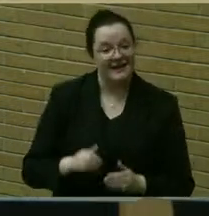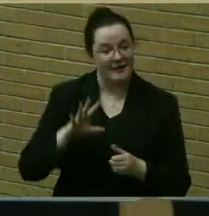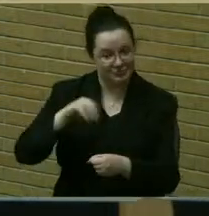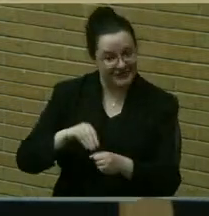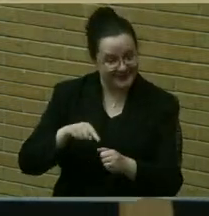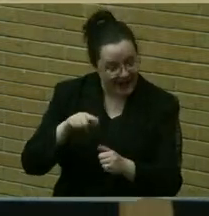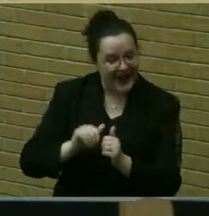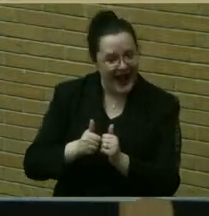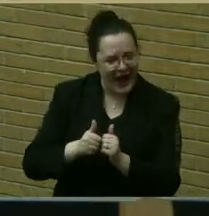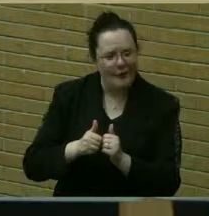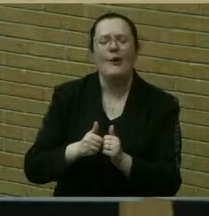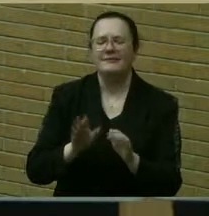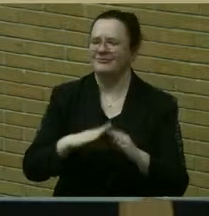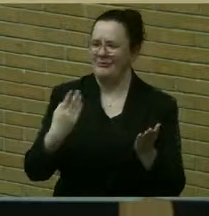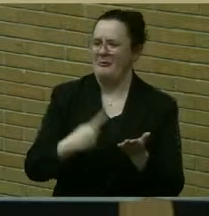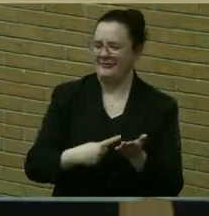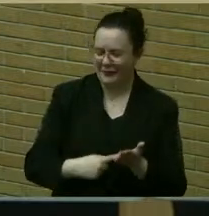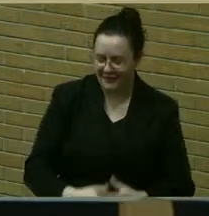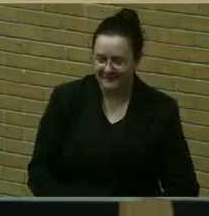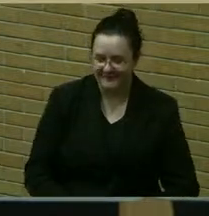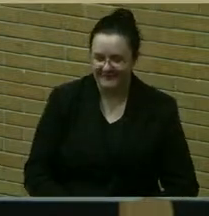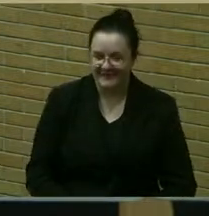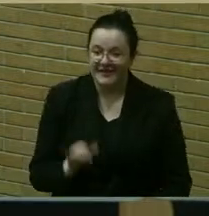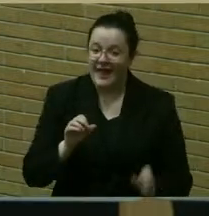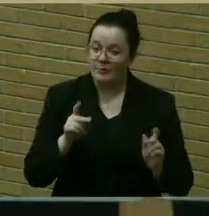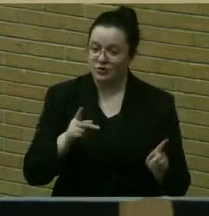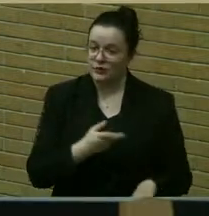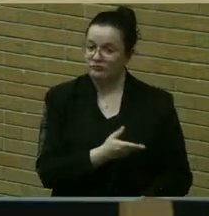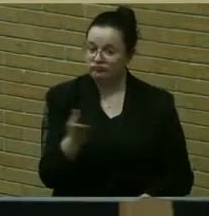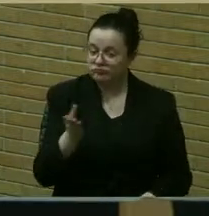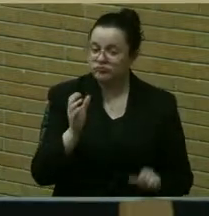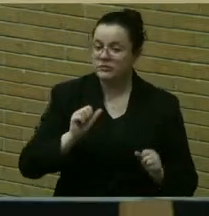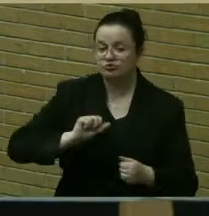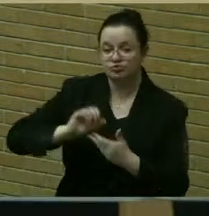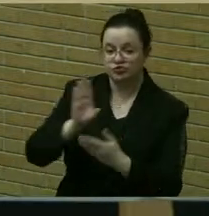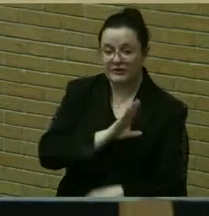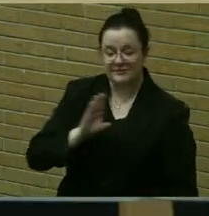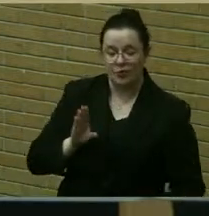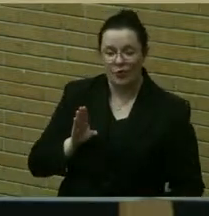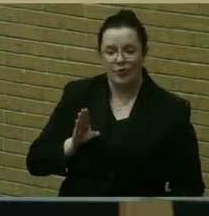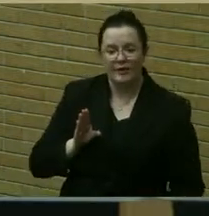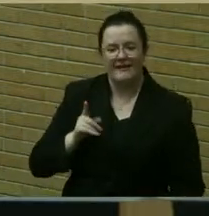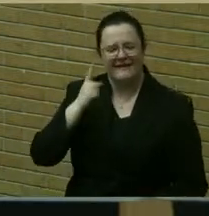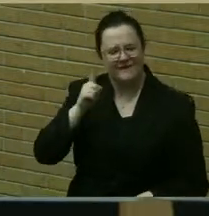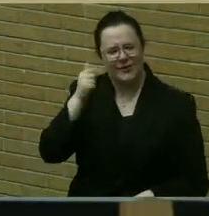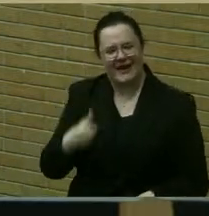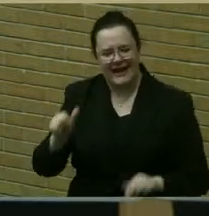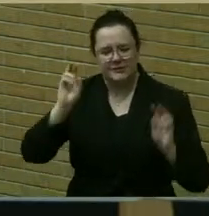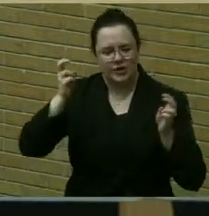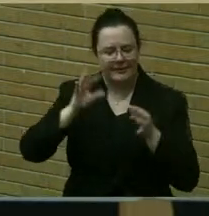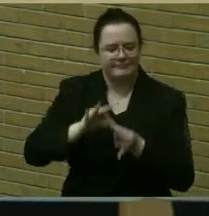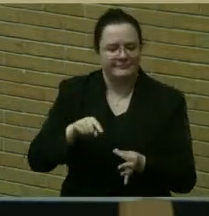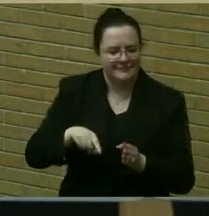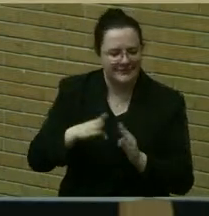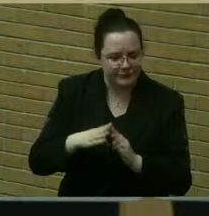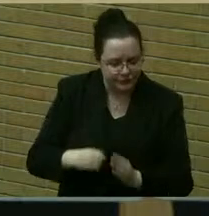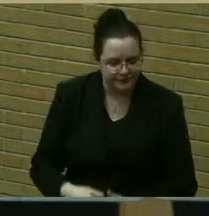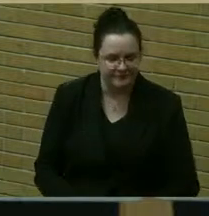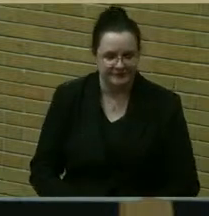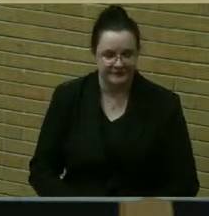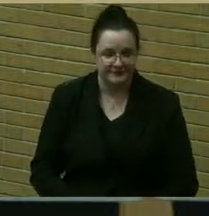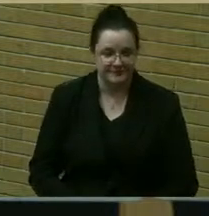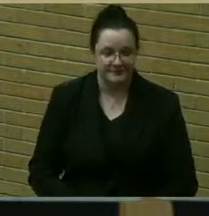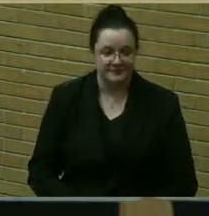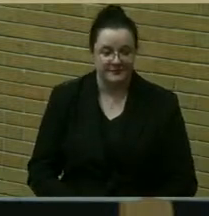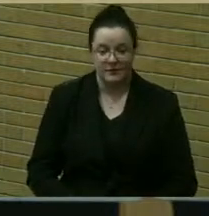It's an opportunity for members of the public to address the board concerning any matter relating to the town, whether